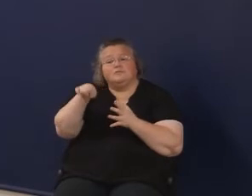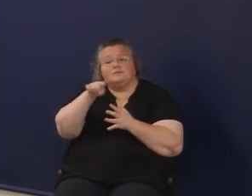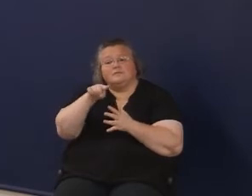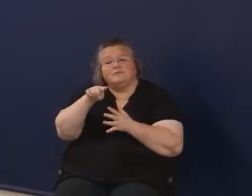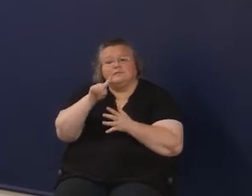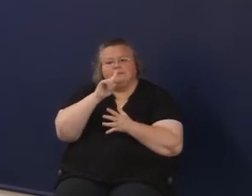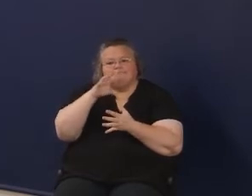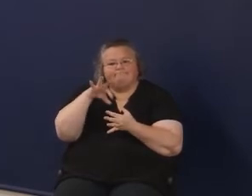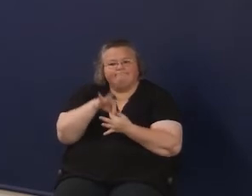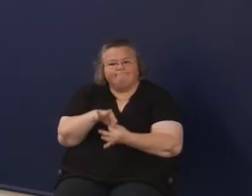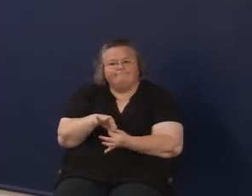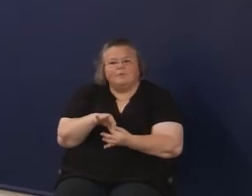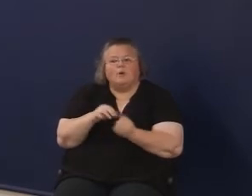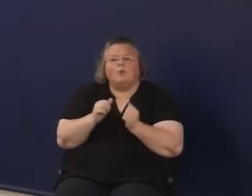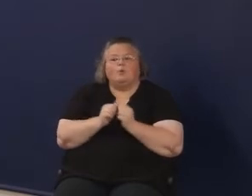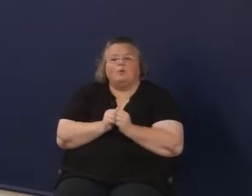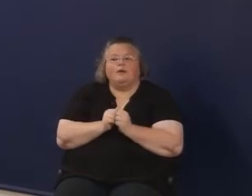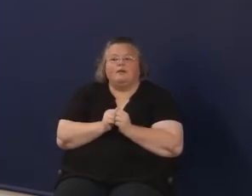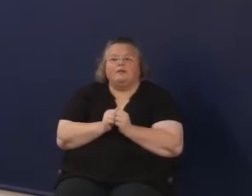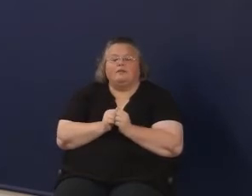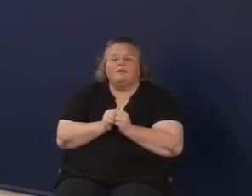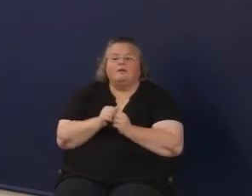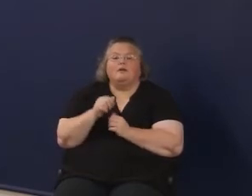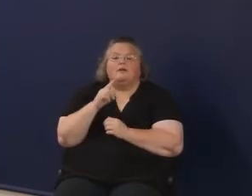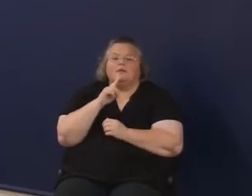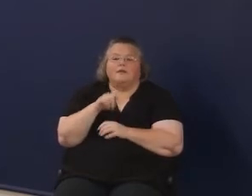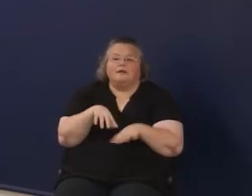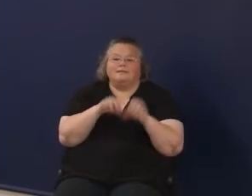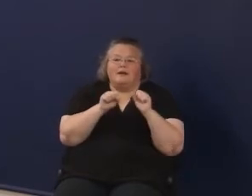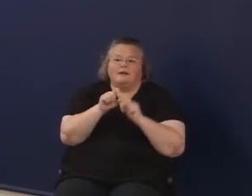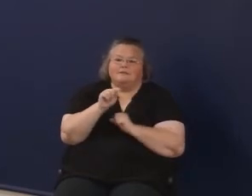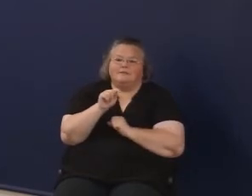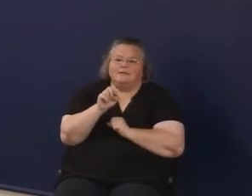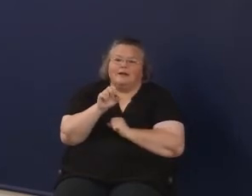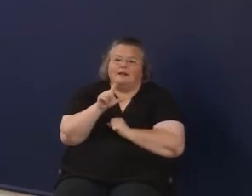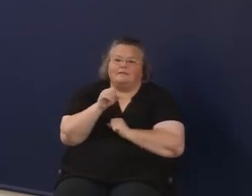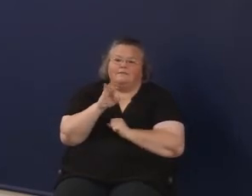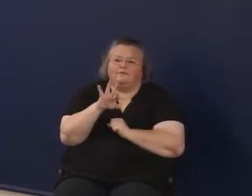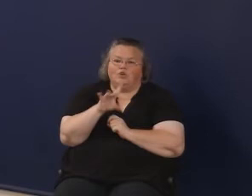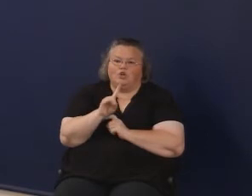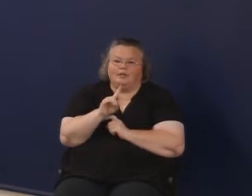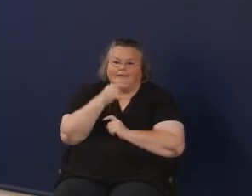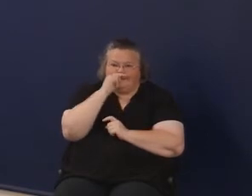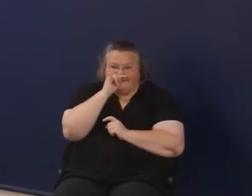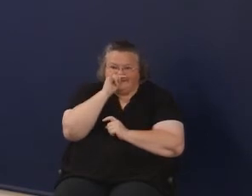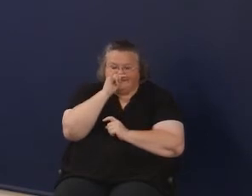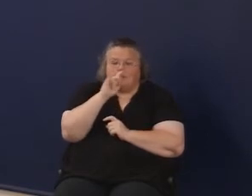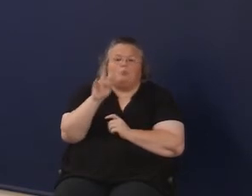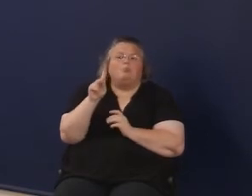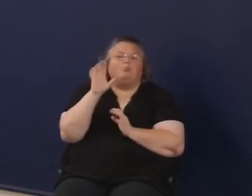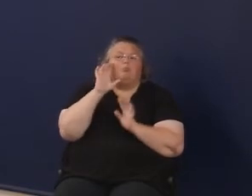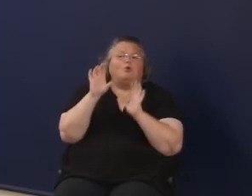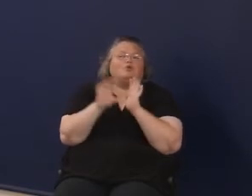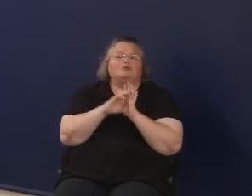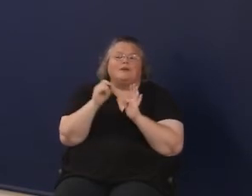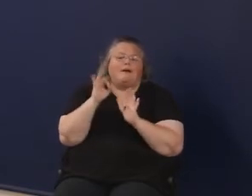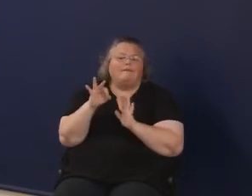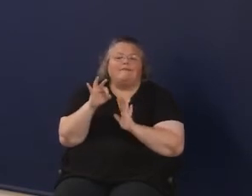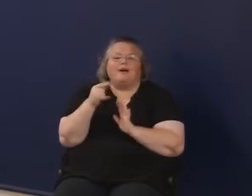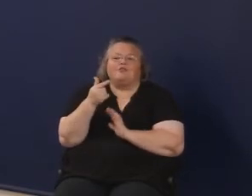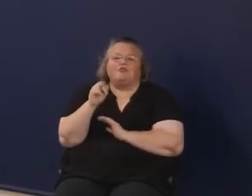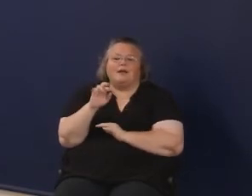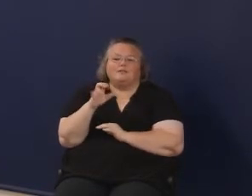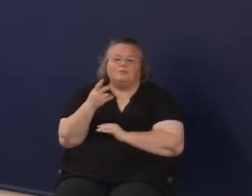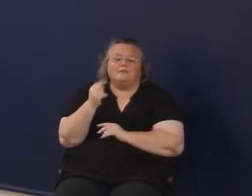to Ed Leader 21, which was then taken over by Patel for Kids and the portrait of a graduate at work. Look up there at